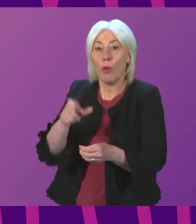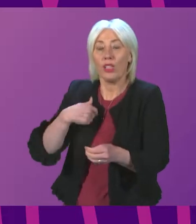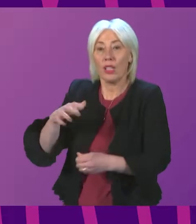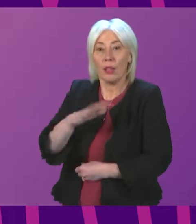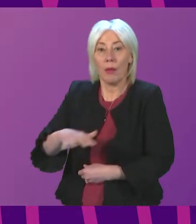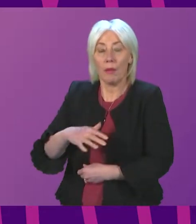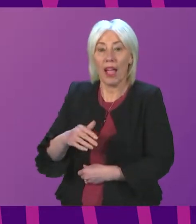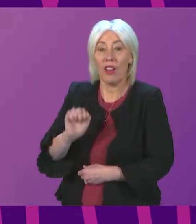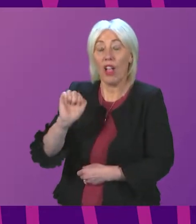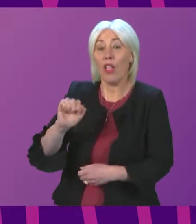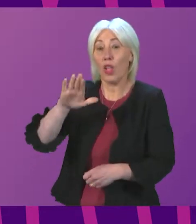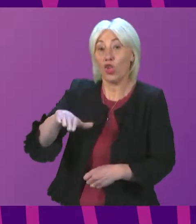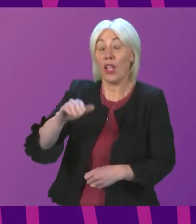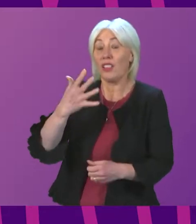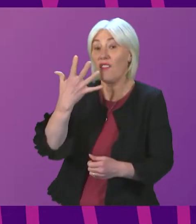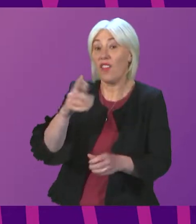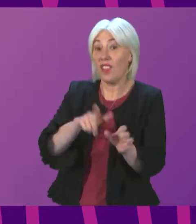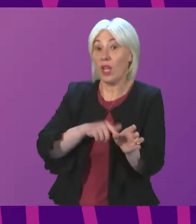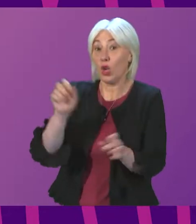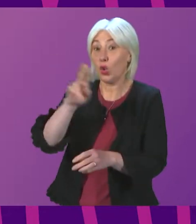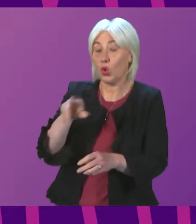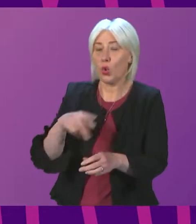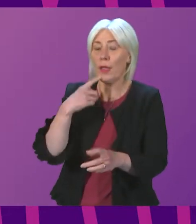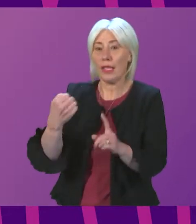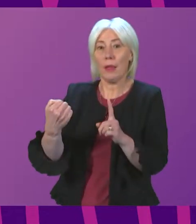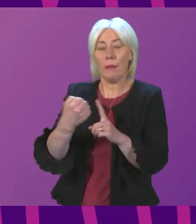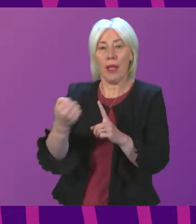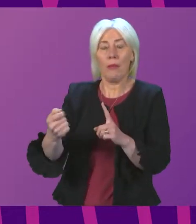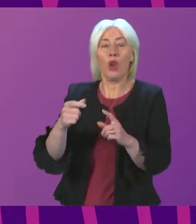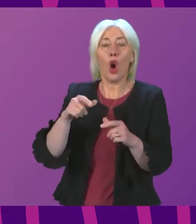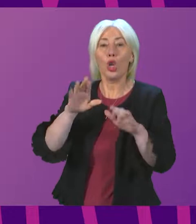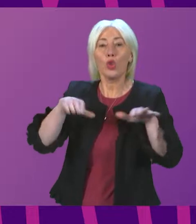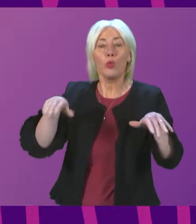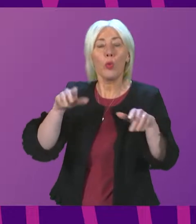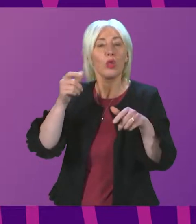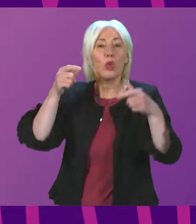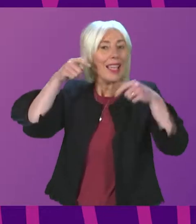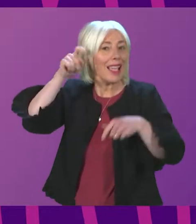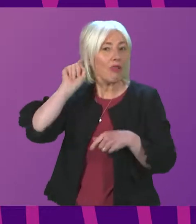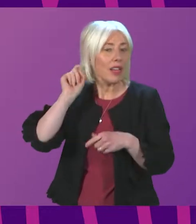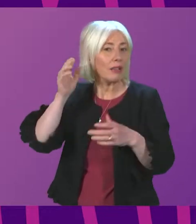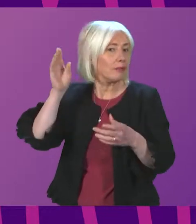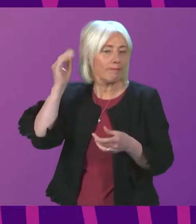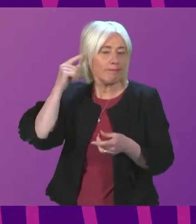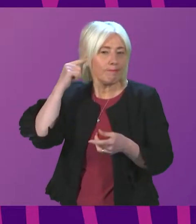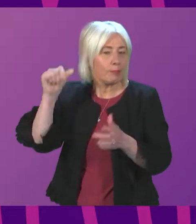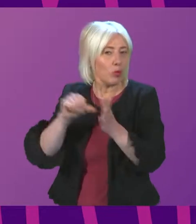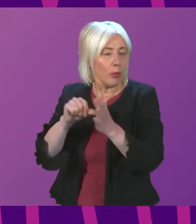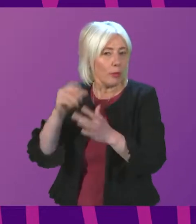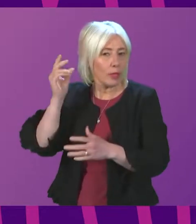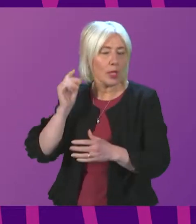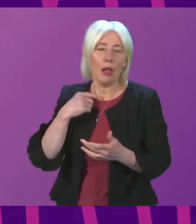in fifth year at school. The impact of face masks on hearing impaired pupils has been catastrophic and disproportionately affects them.